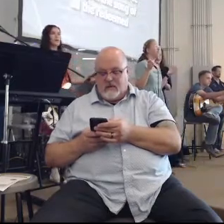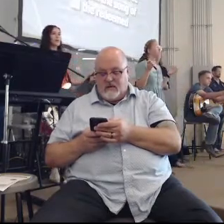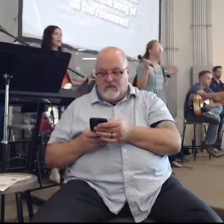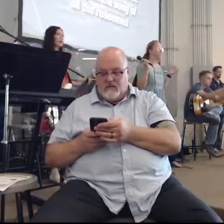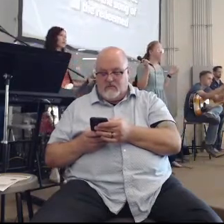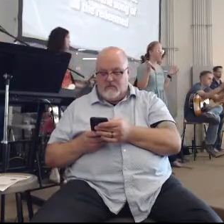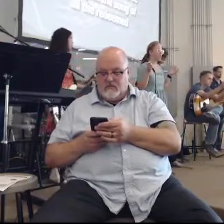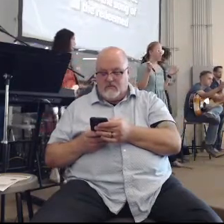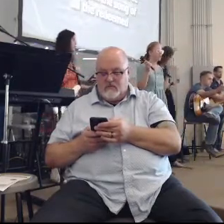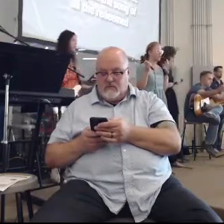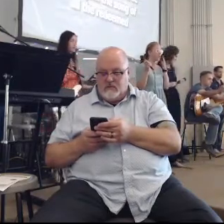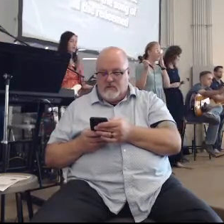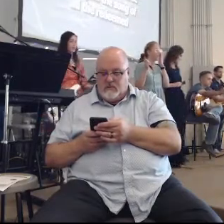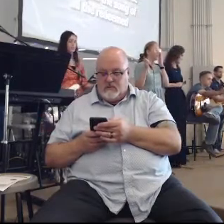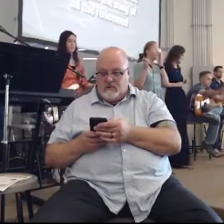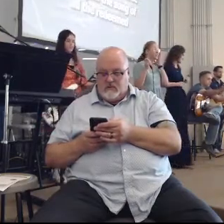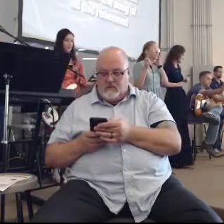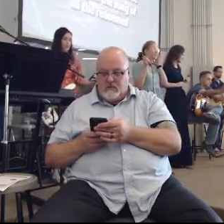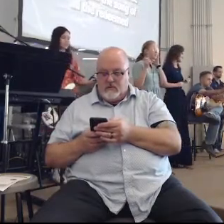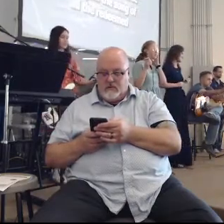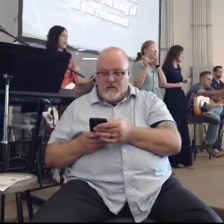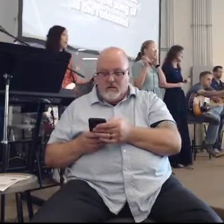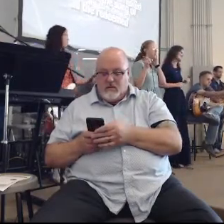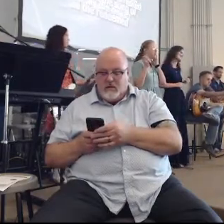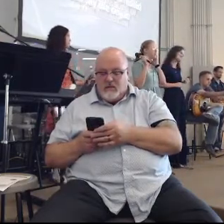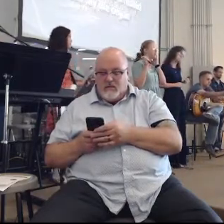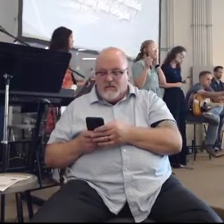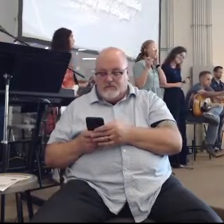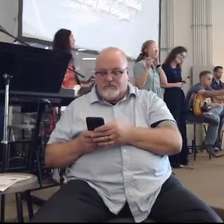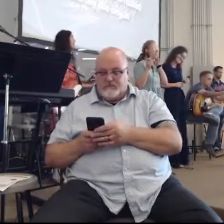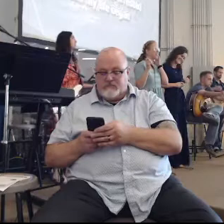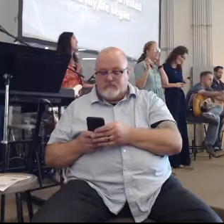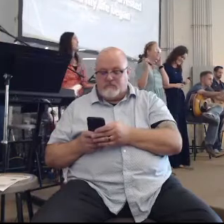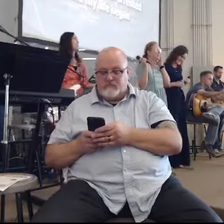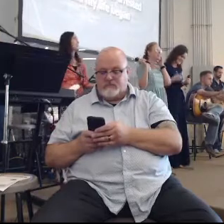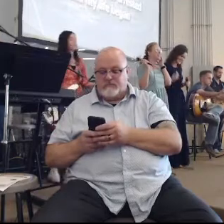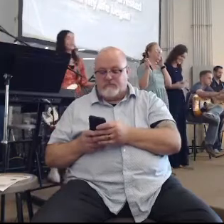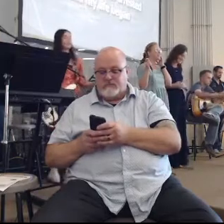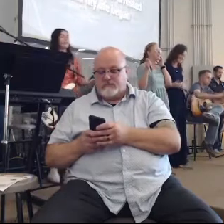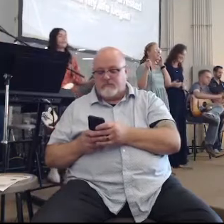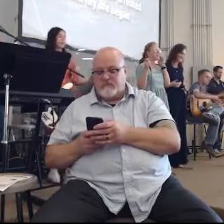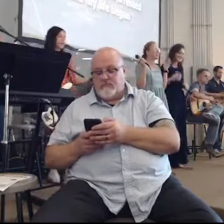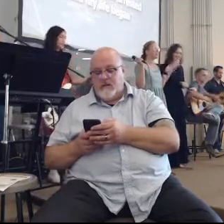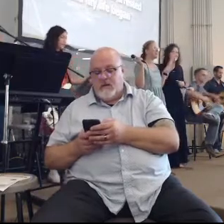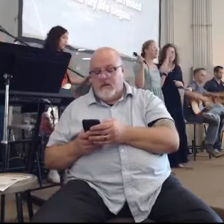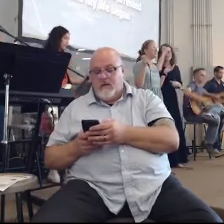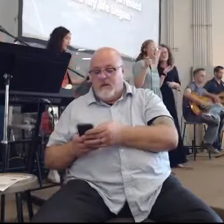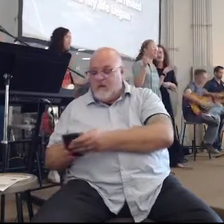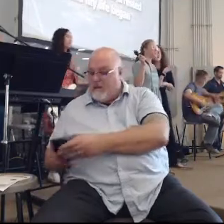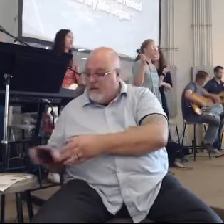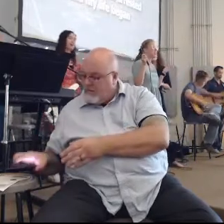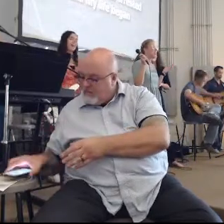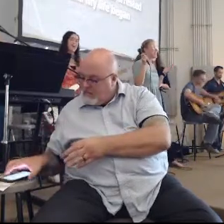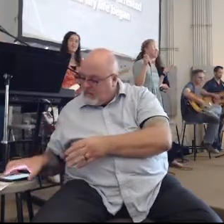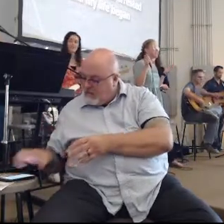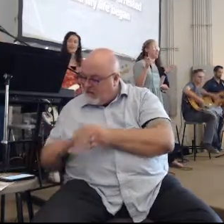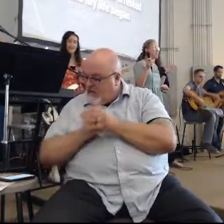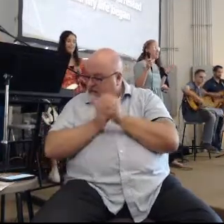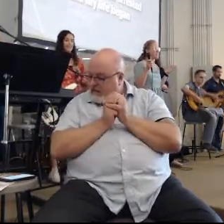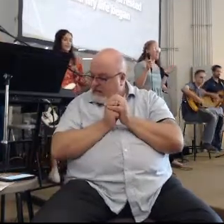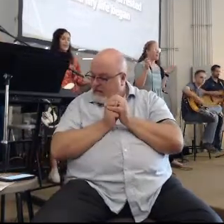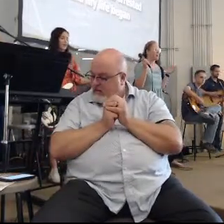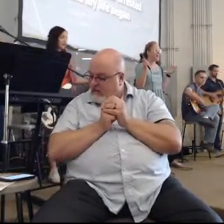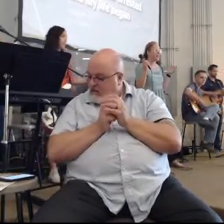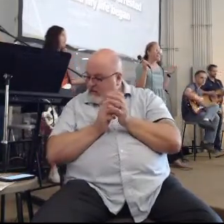song of all the redeemed Yeah, we're free, free, forever we're